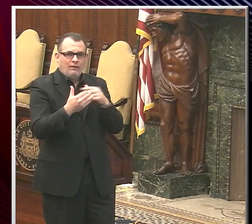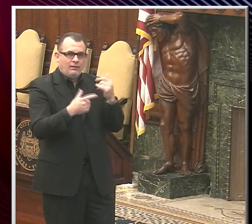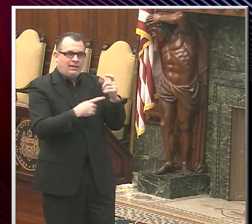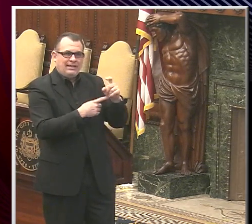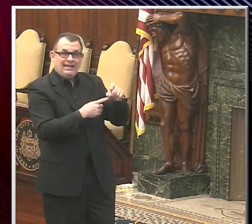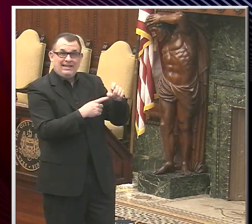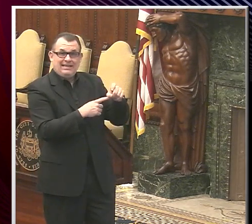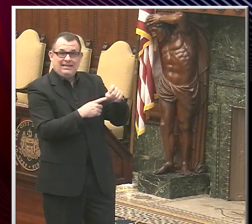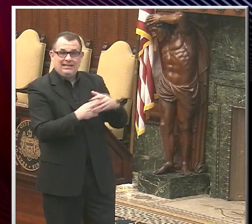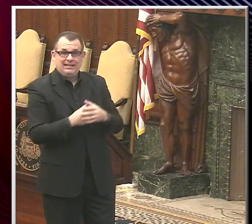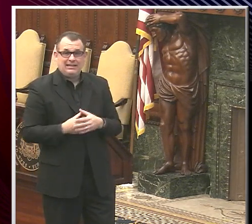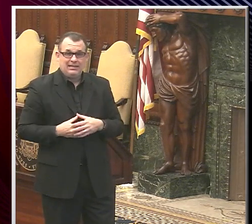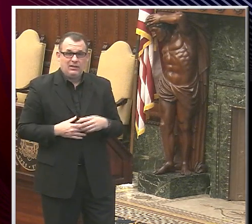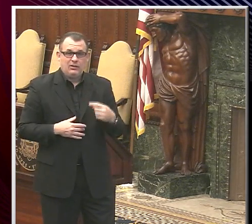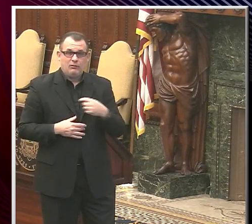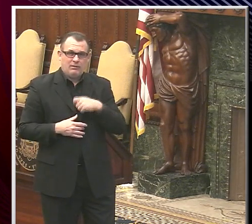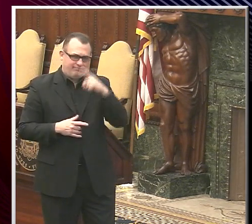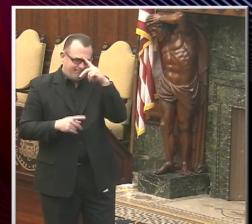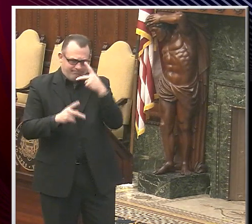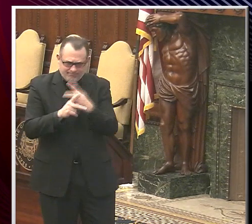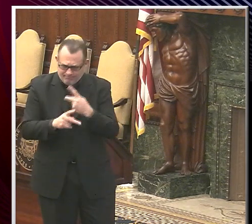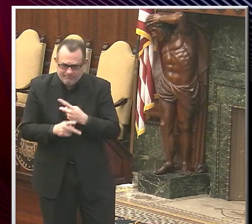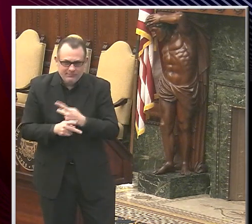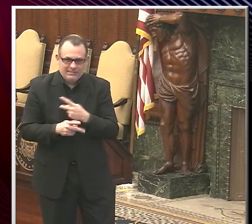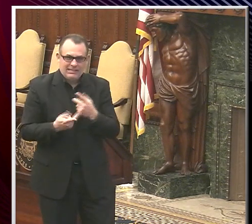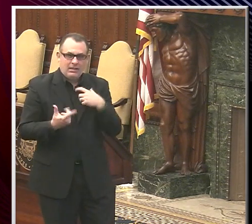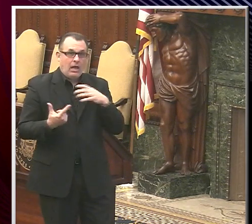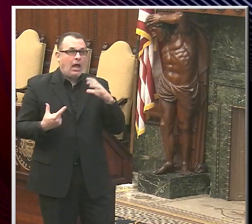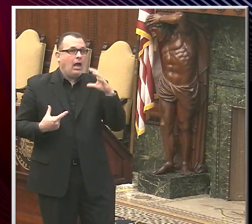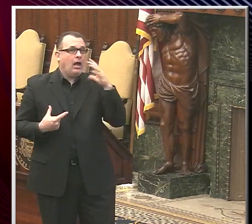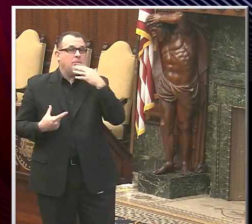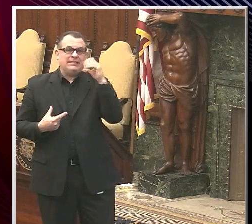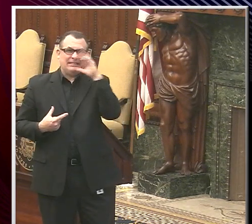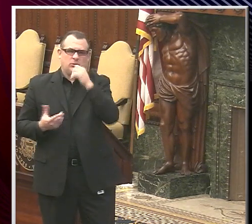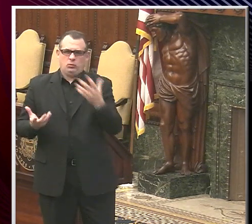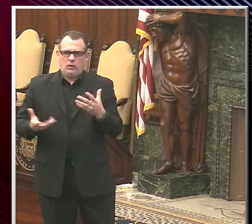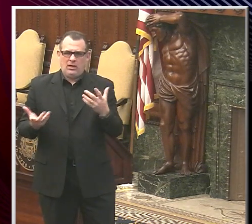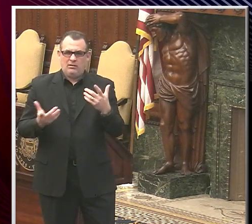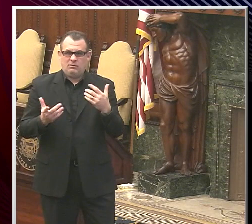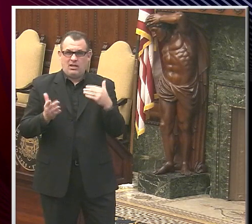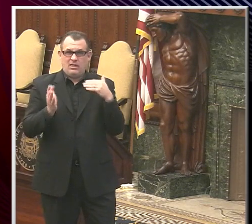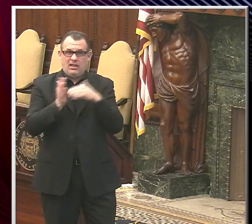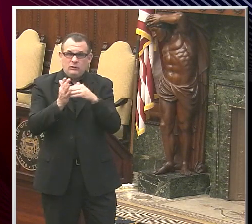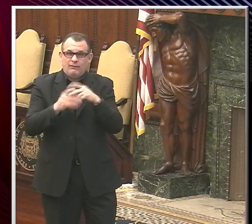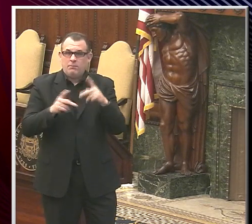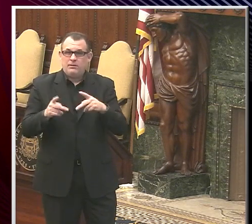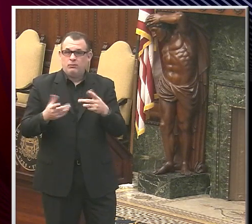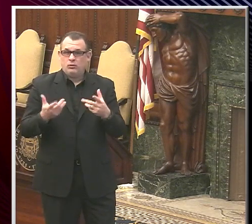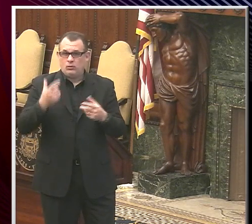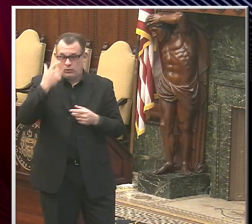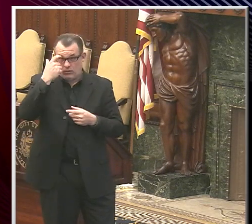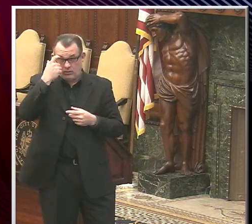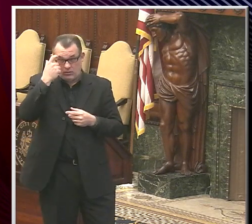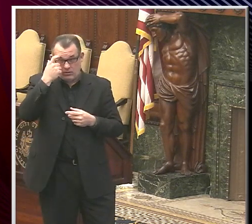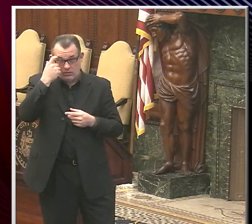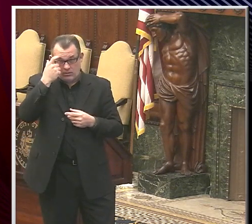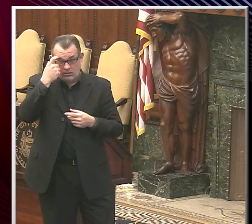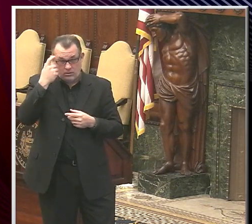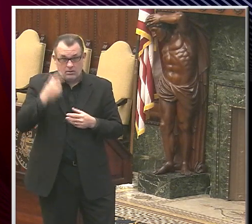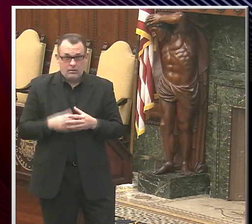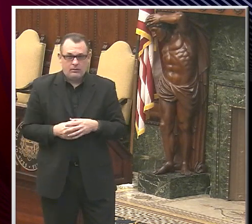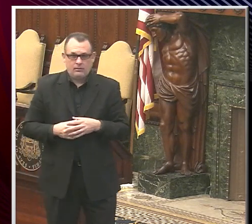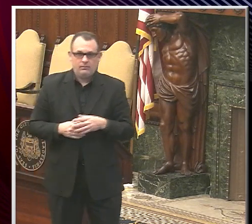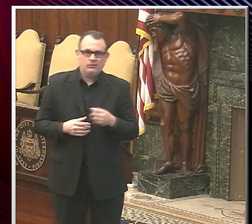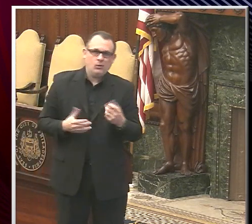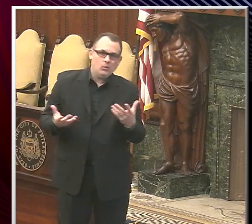We've figured out, I mean, our best guess is that perhaps 20,000 people will be vaccinated as part of that. And so, over a period of weeks, we know that we can